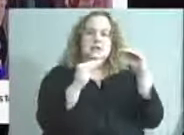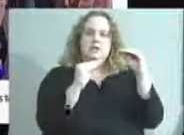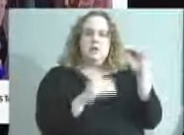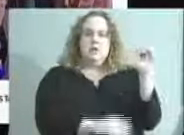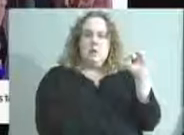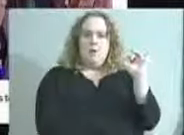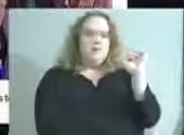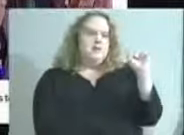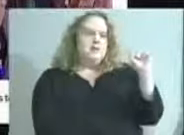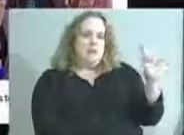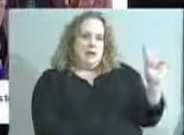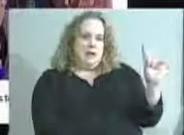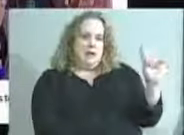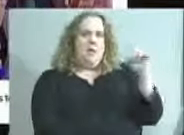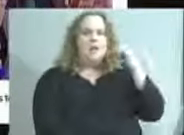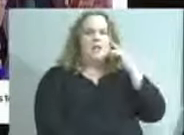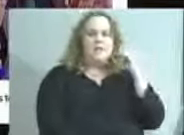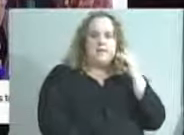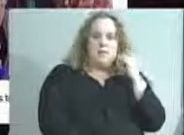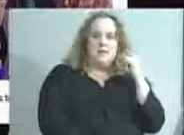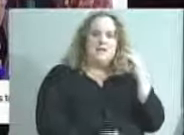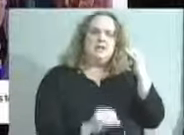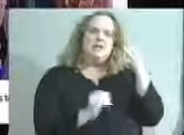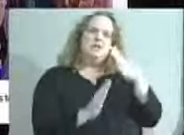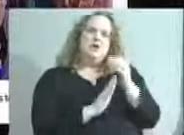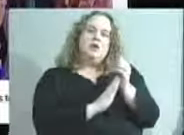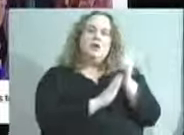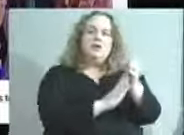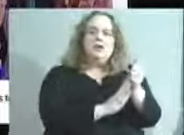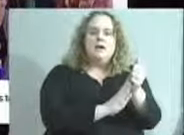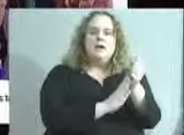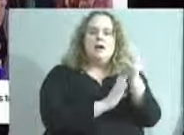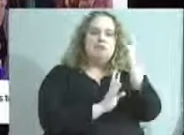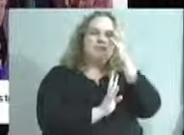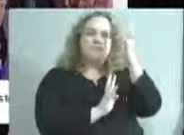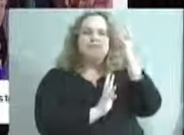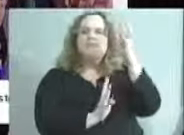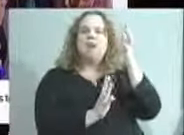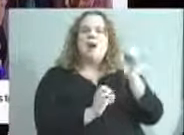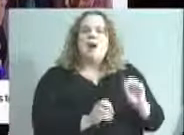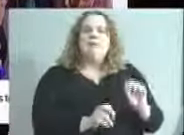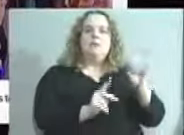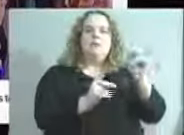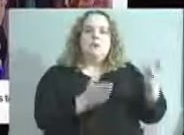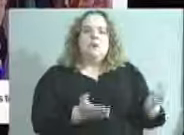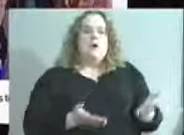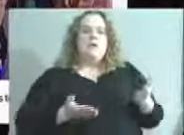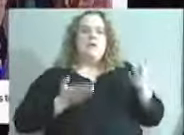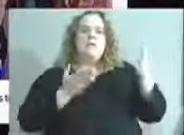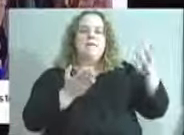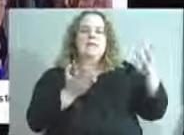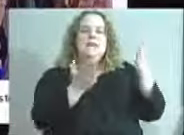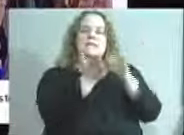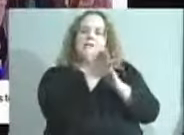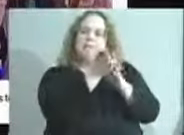Diego recently. These teacher leaders are creating opportunities to elevate and celebrate teachers and support their colleagues